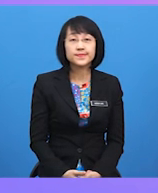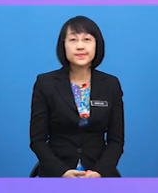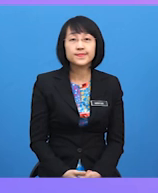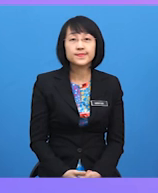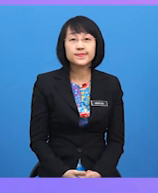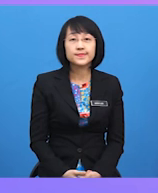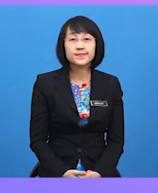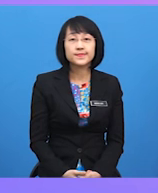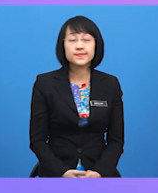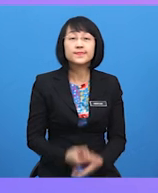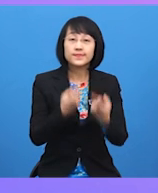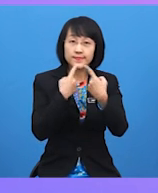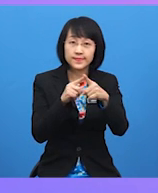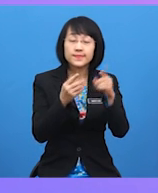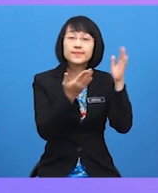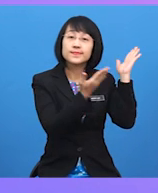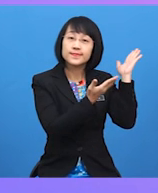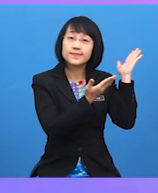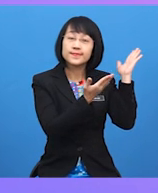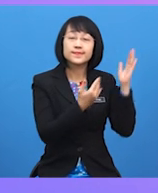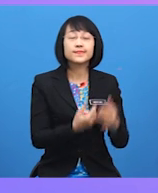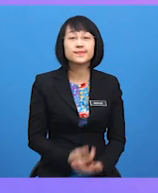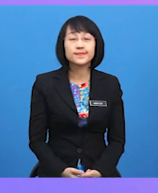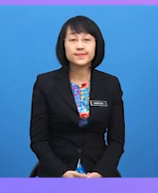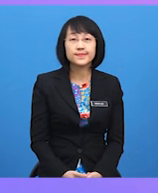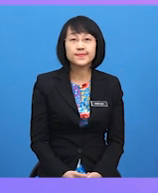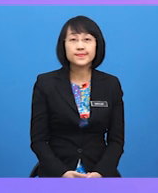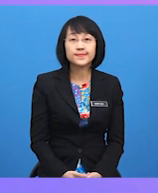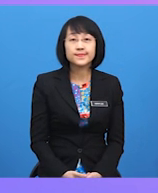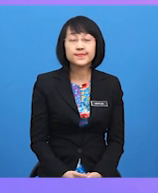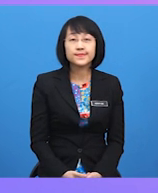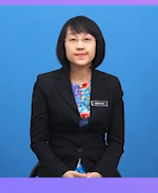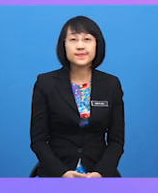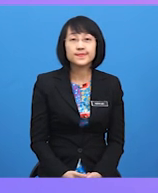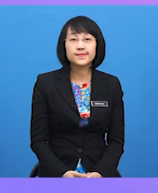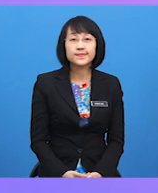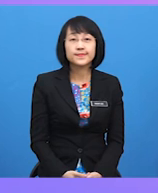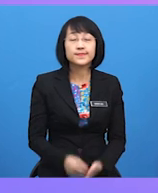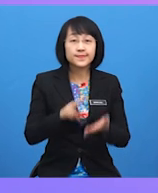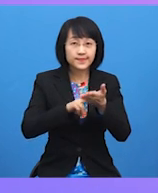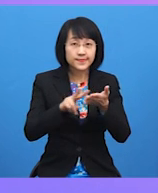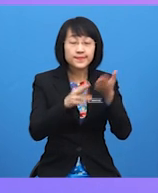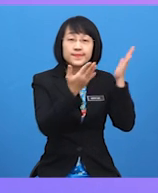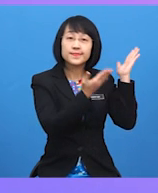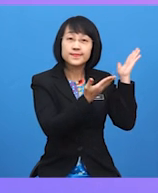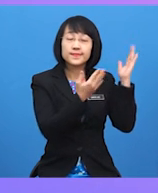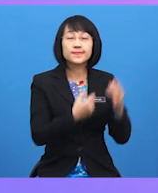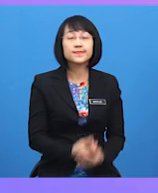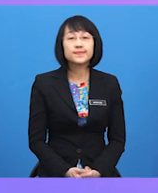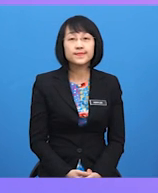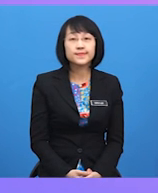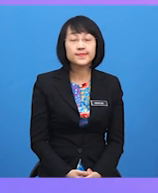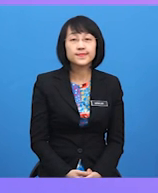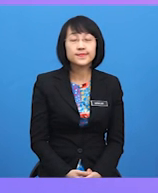could have milk. also have milk. Okay. Young children will enjoy it.